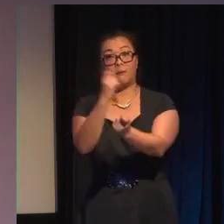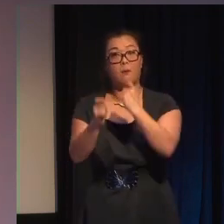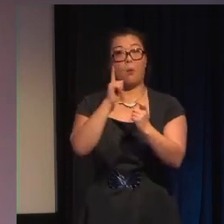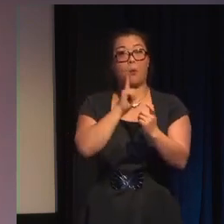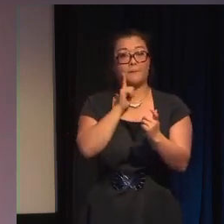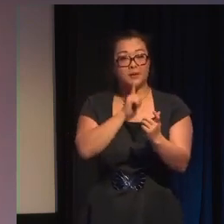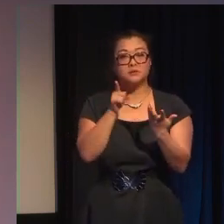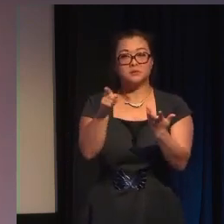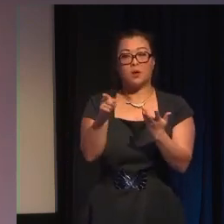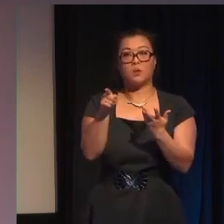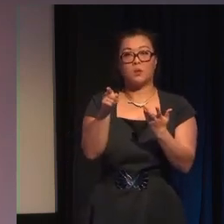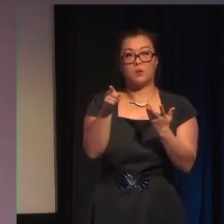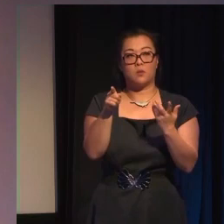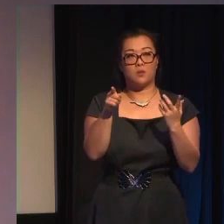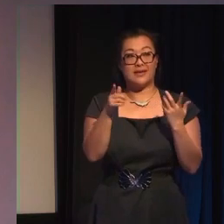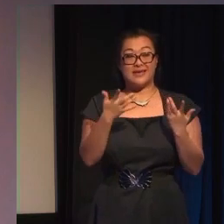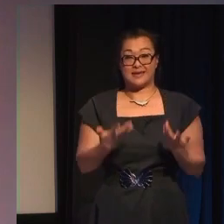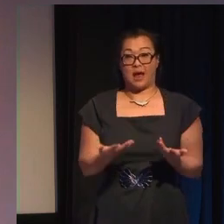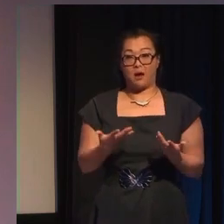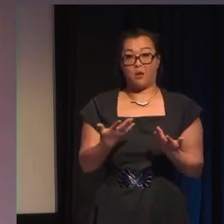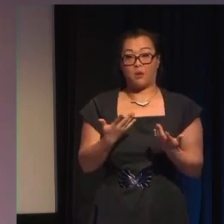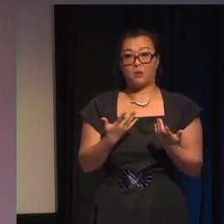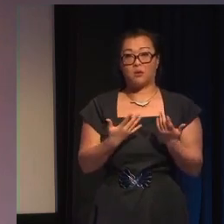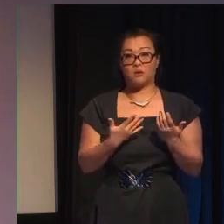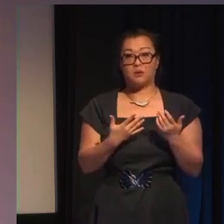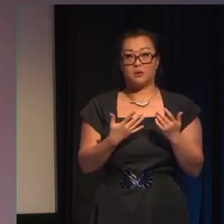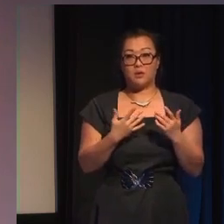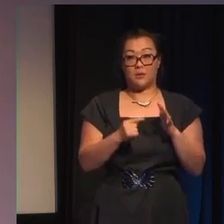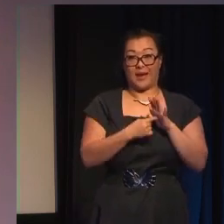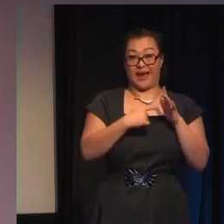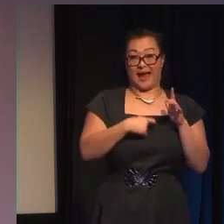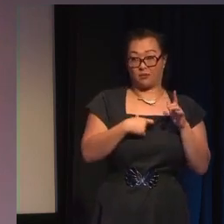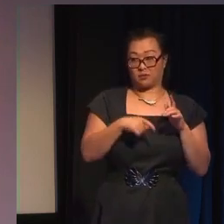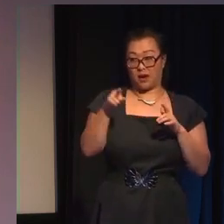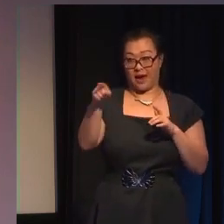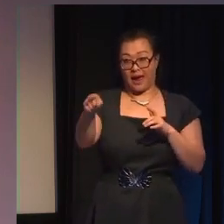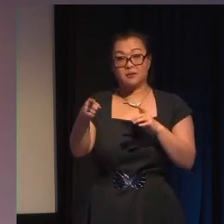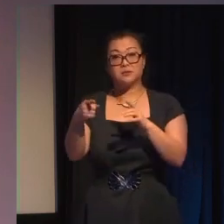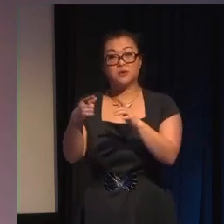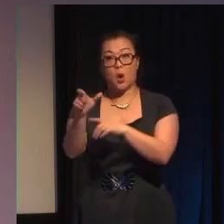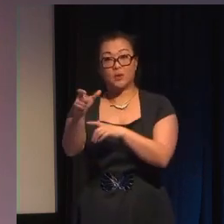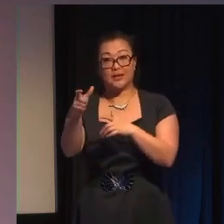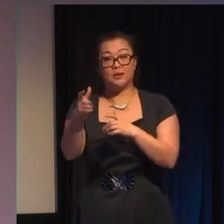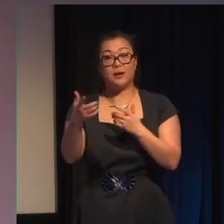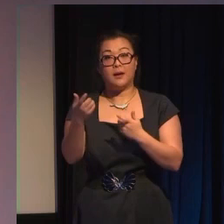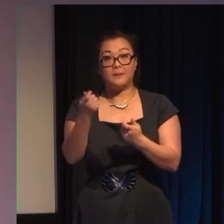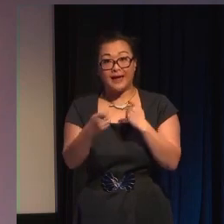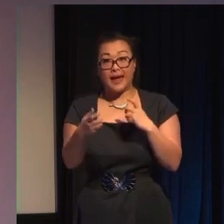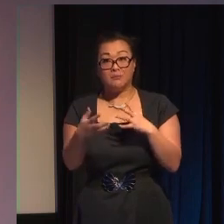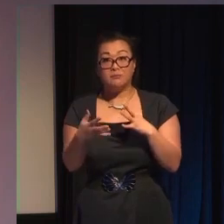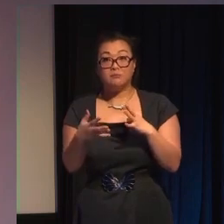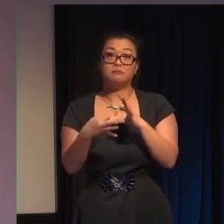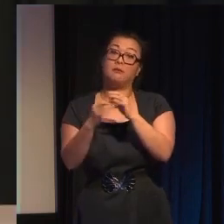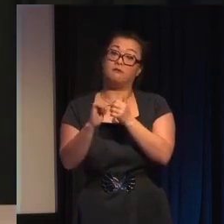Miles and Connie had become friends originally when he helped her get the proof that she needed of her husband's infidelity in order to